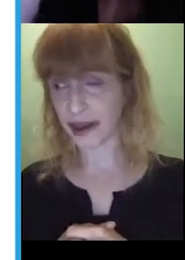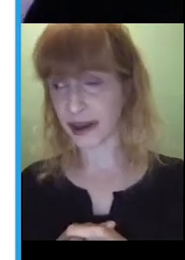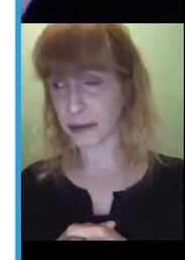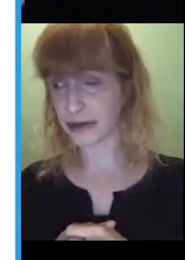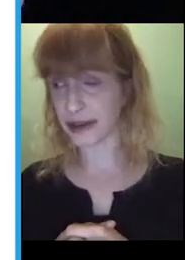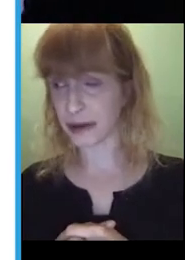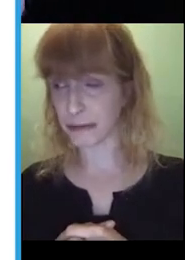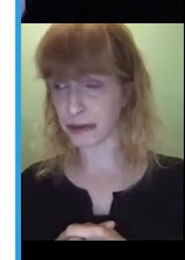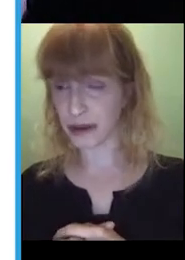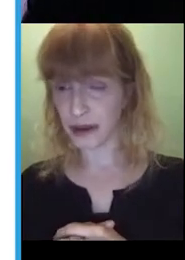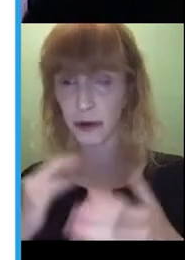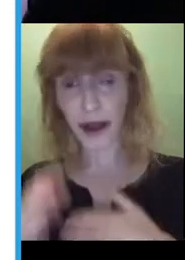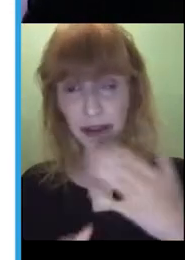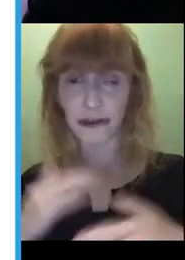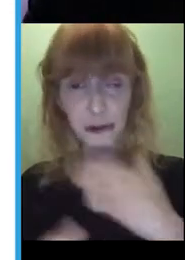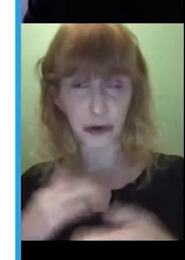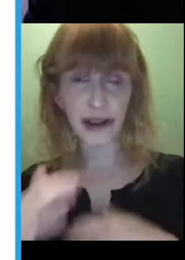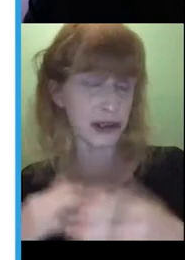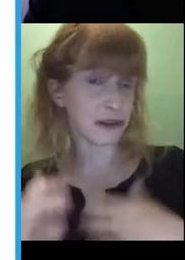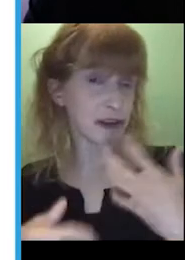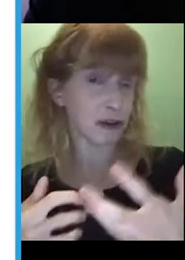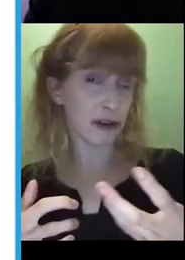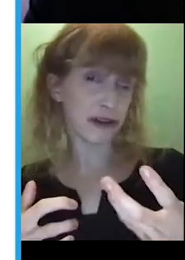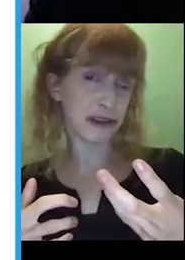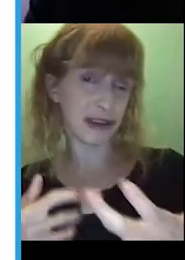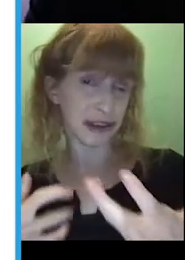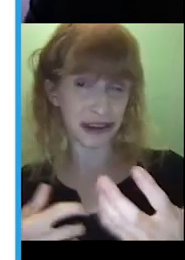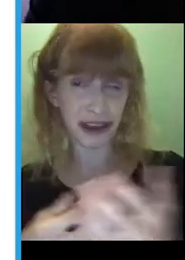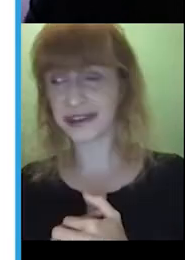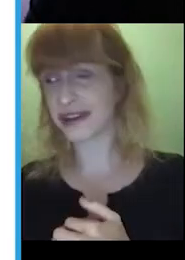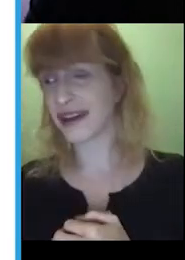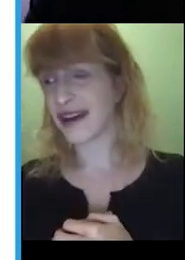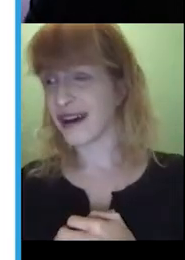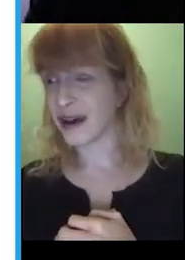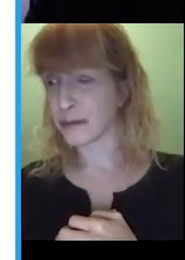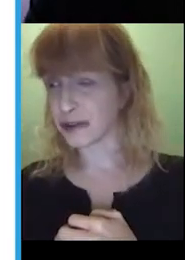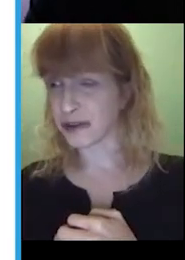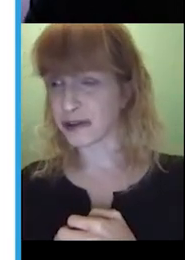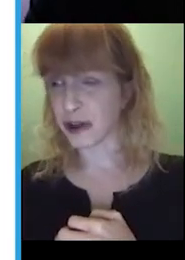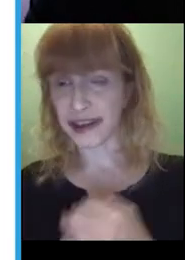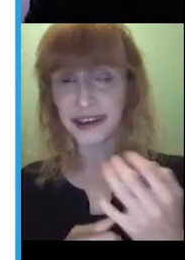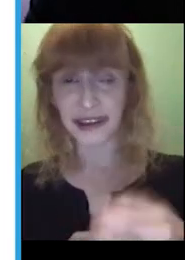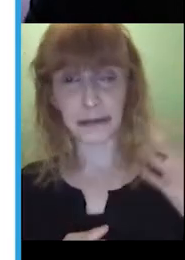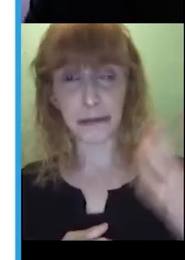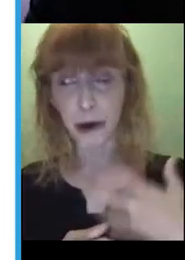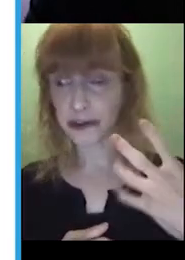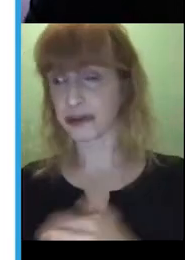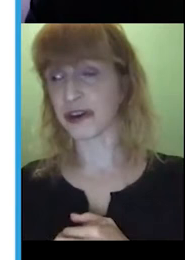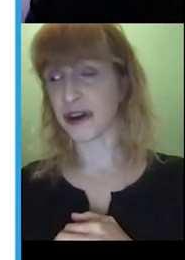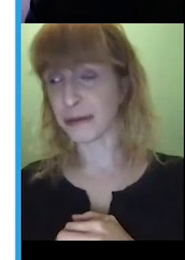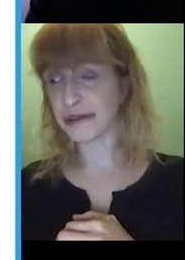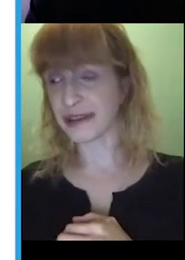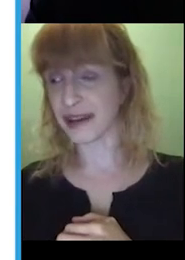key vocab throughout the story, even if it's not in the text, so that the child hears it